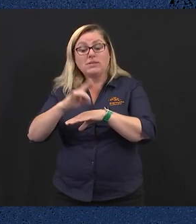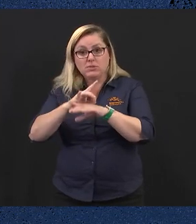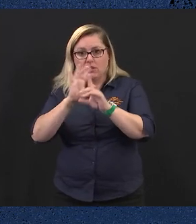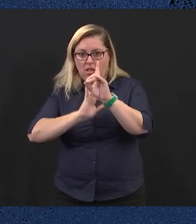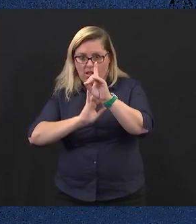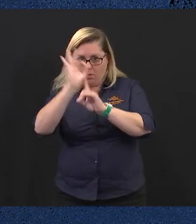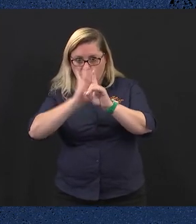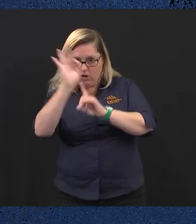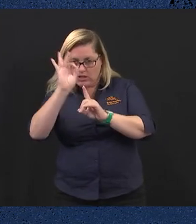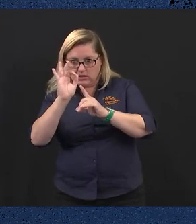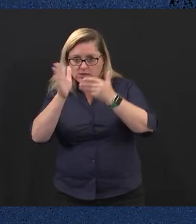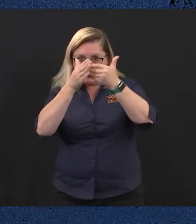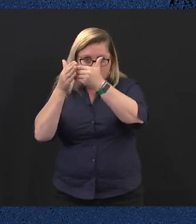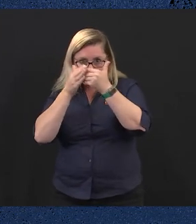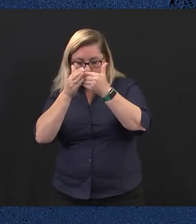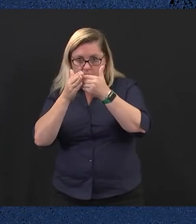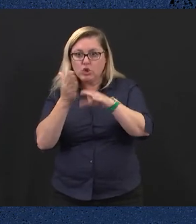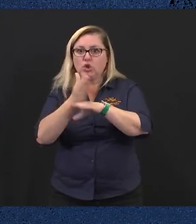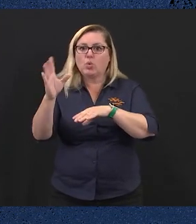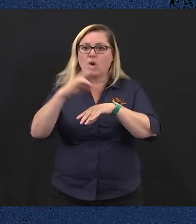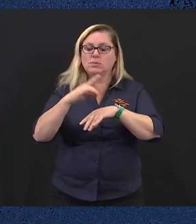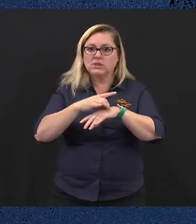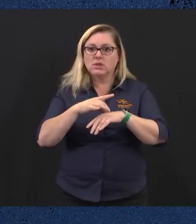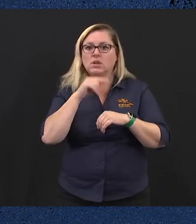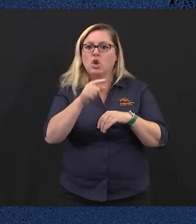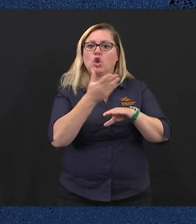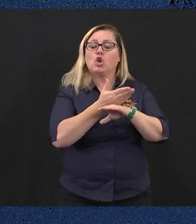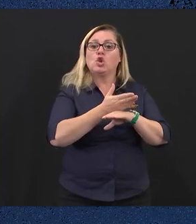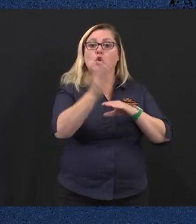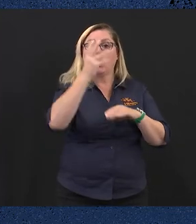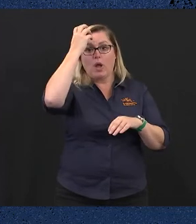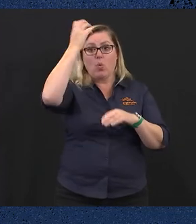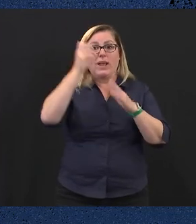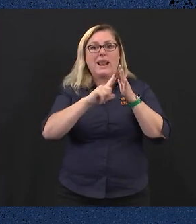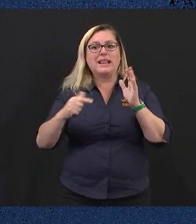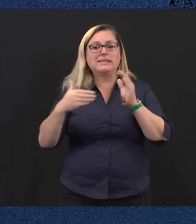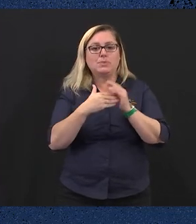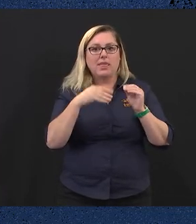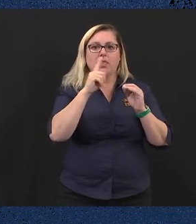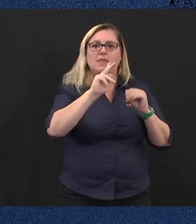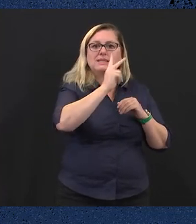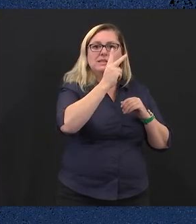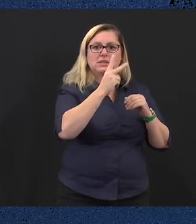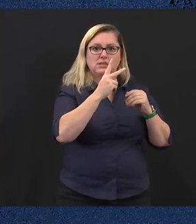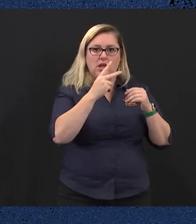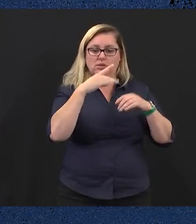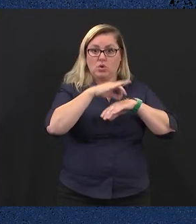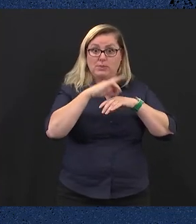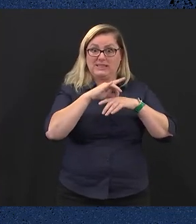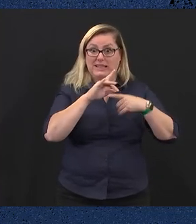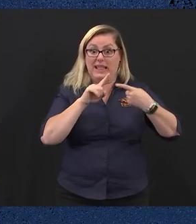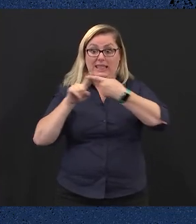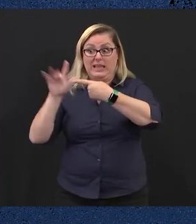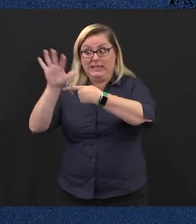to existing hospitals will include a new Queen Elizabeth II Hospital in Melbourne's east, a new West